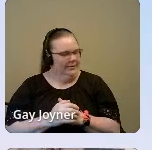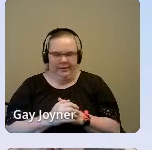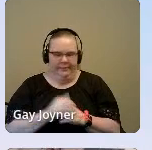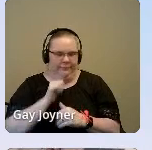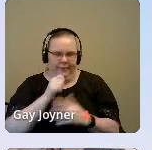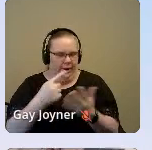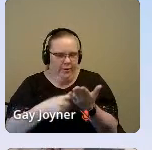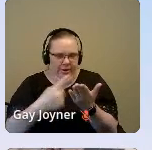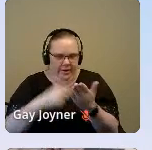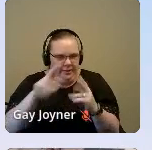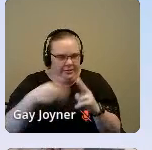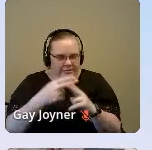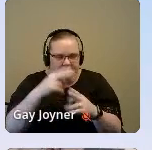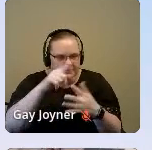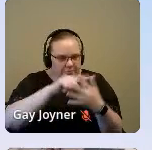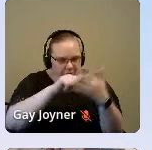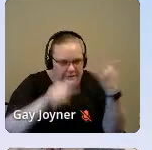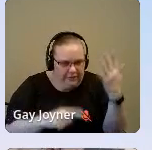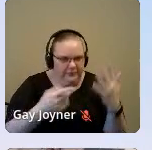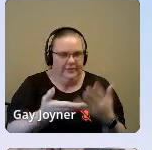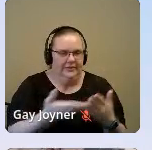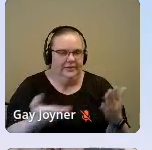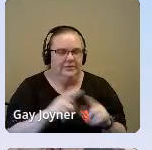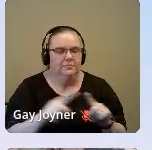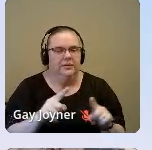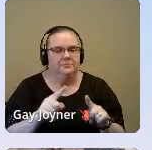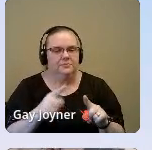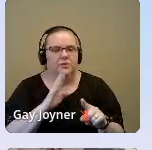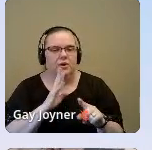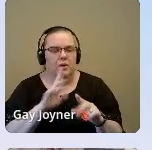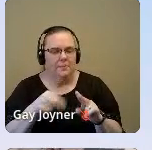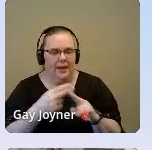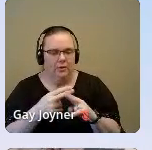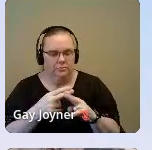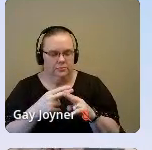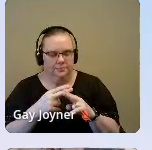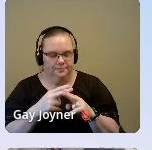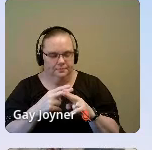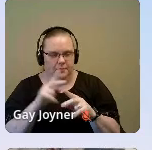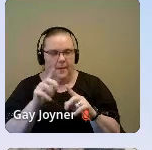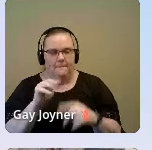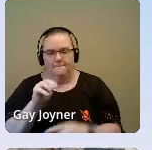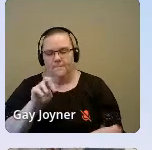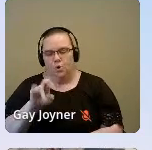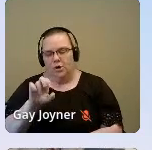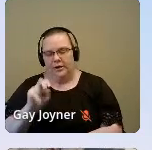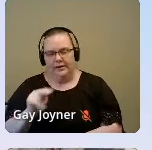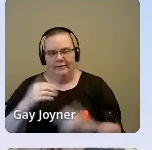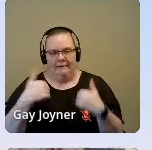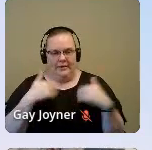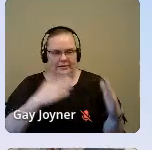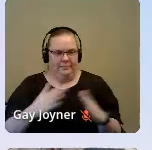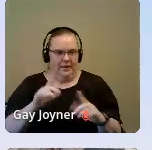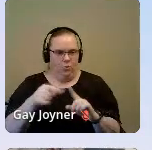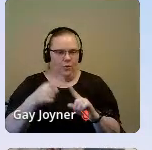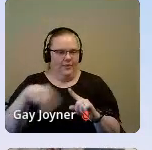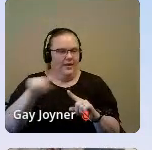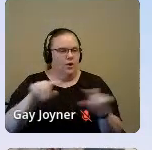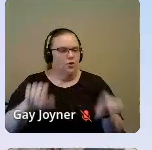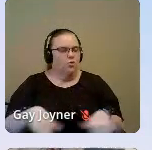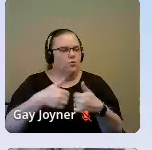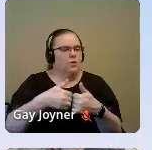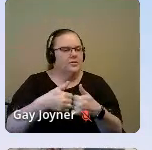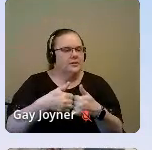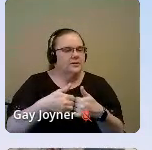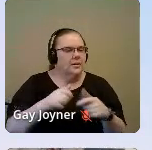but I do want to say that Morgan has a plan when they're in crisis, and they communicate